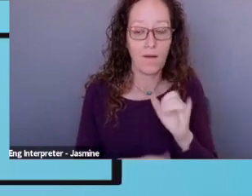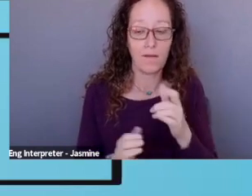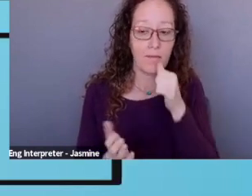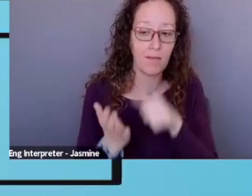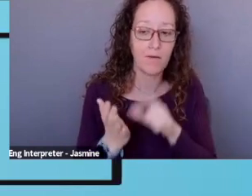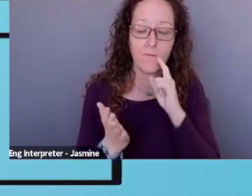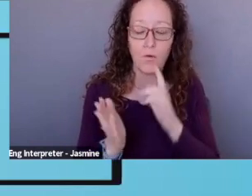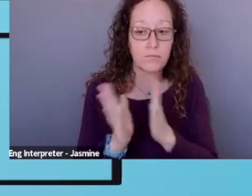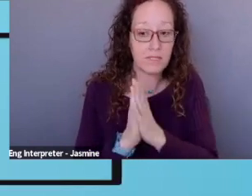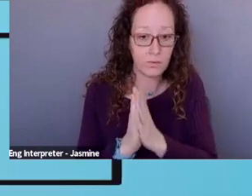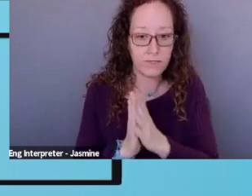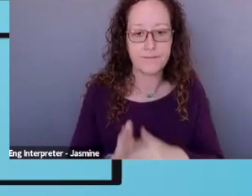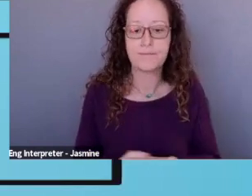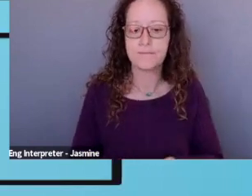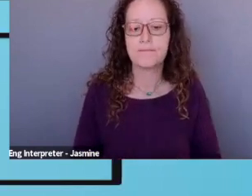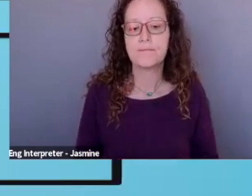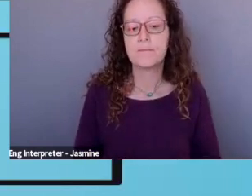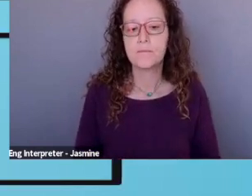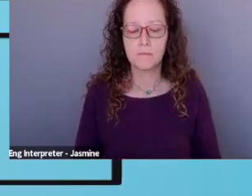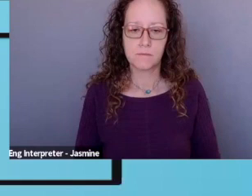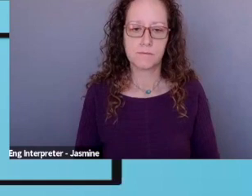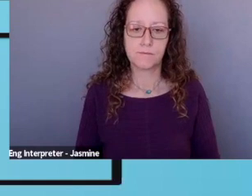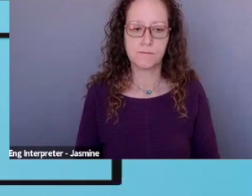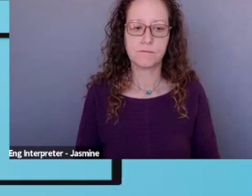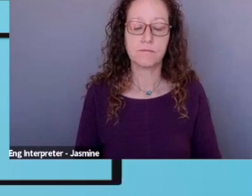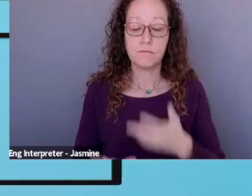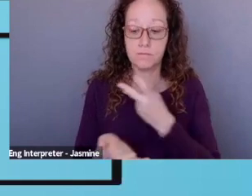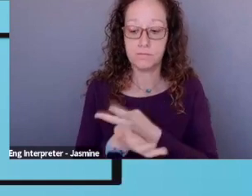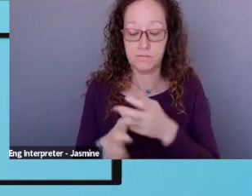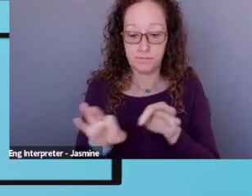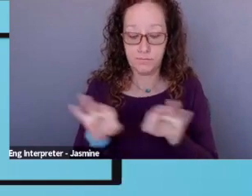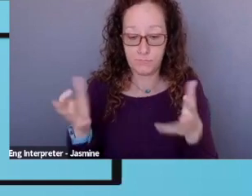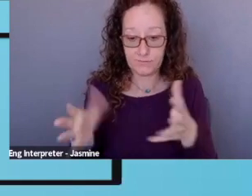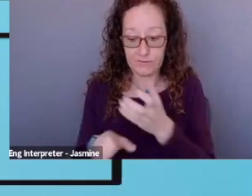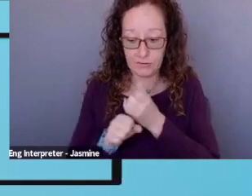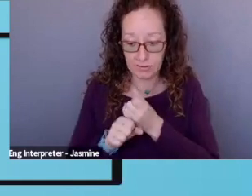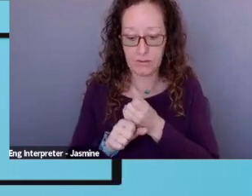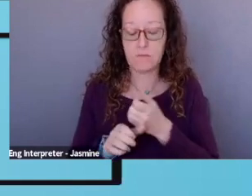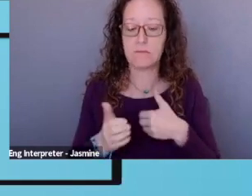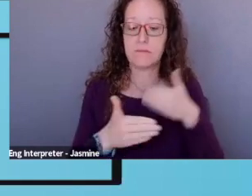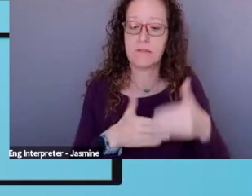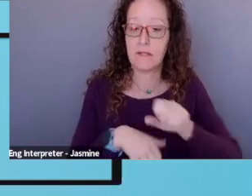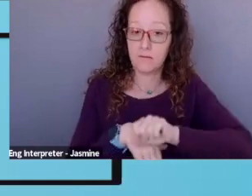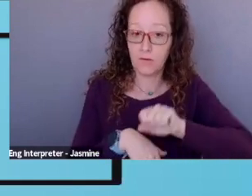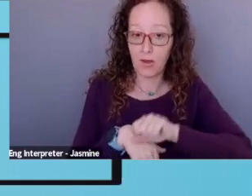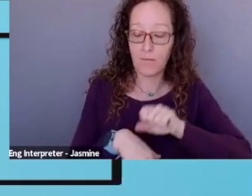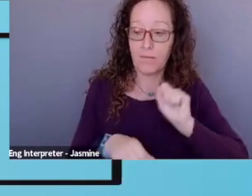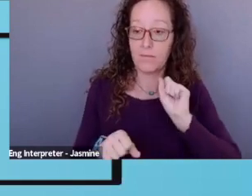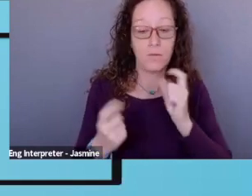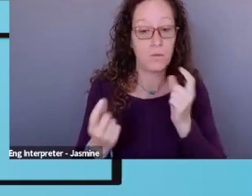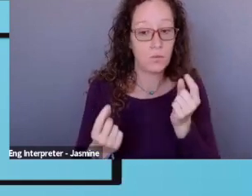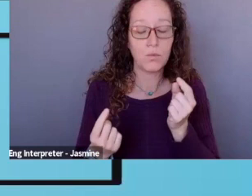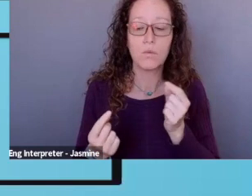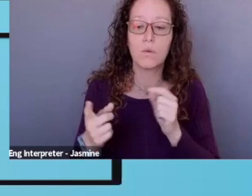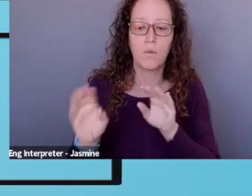I, my first job, um, after I got my master's was working for an organization that actually gave money away, which was fabulous. And